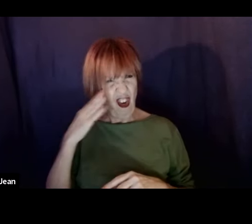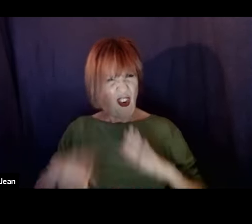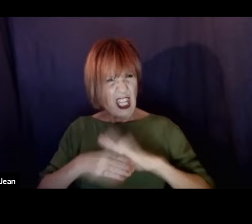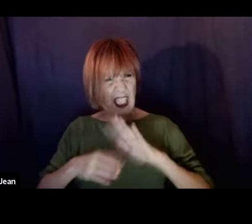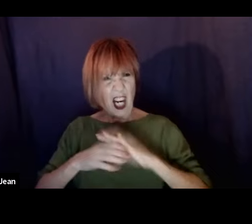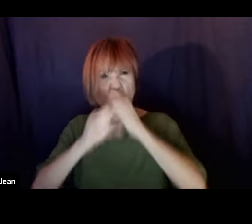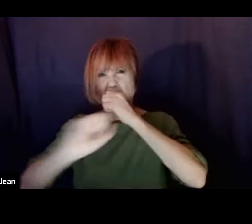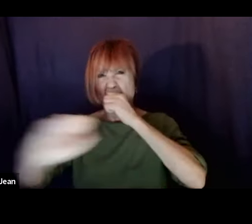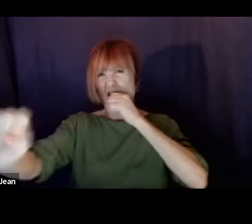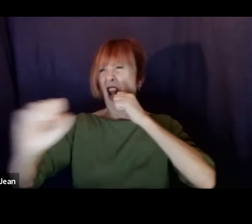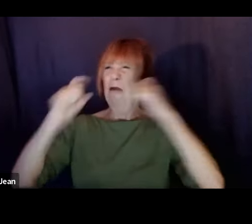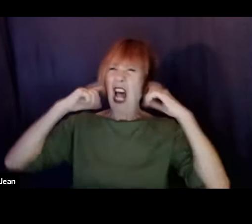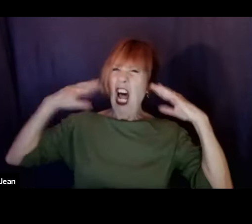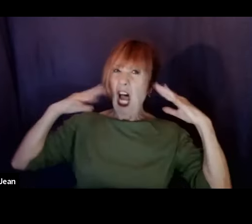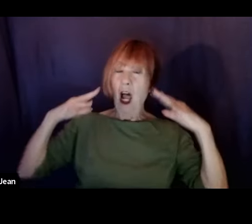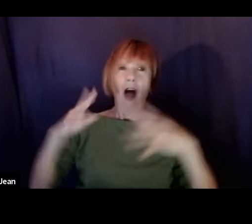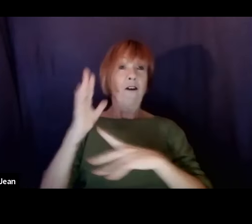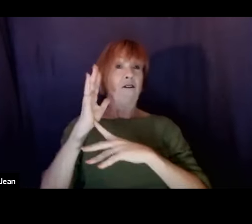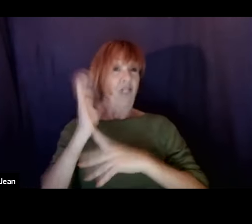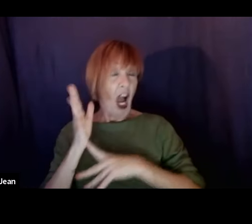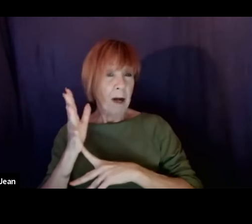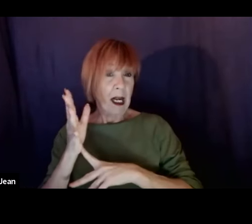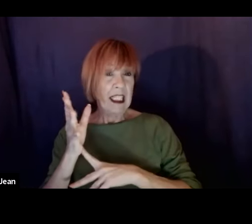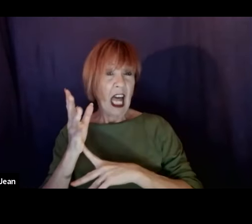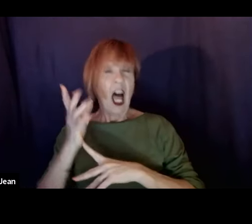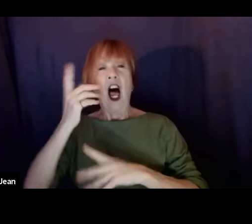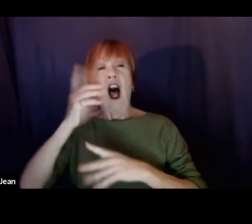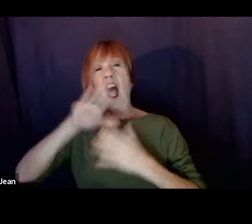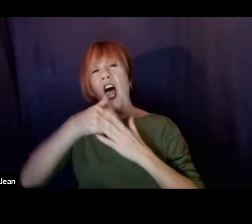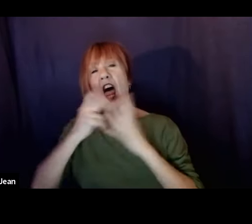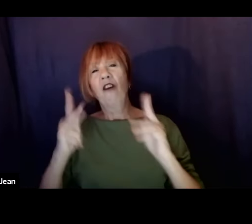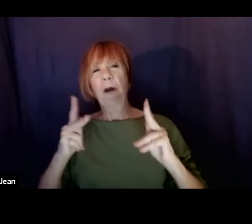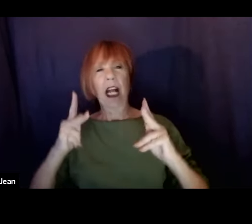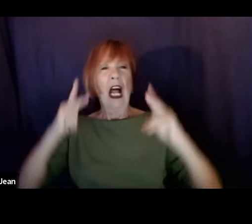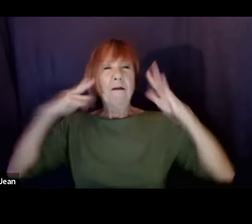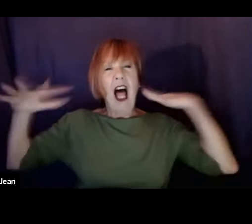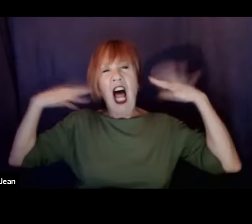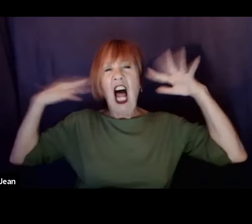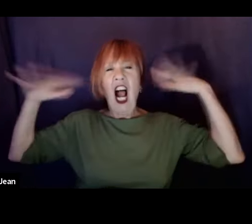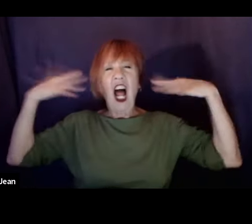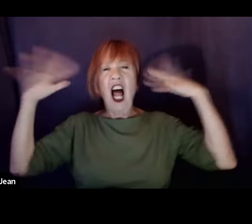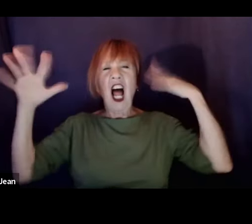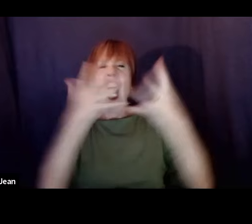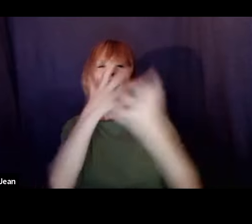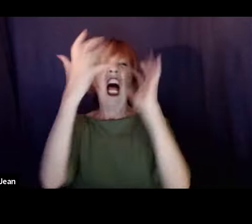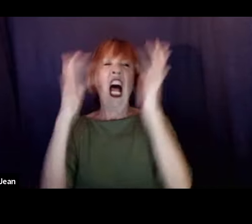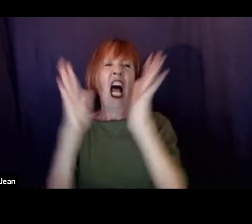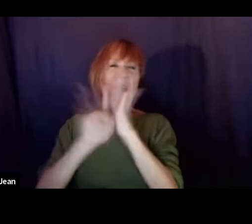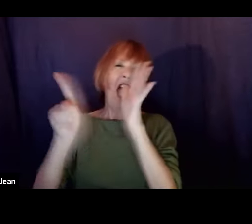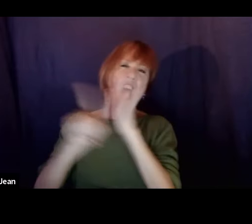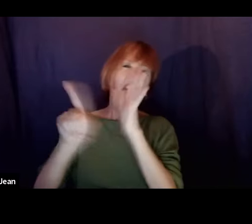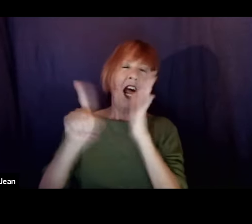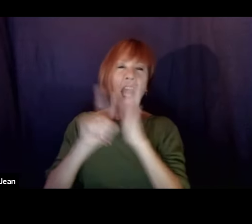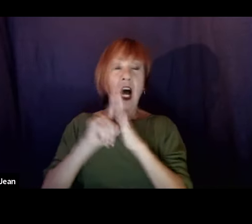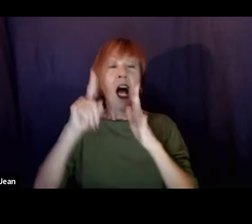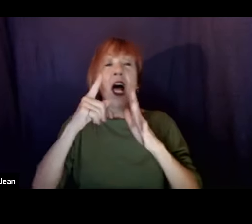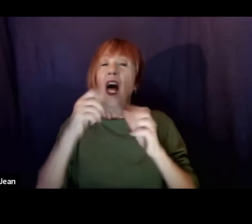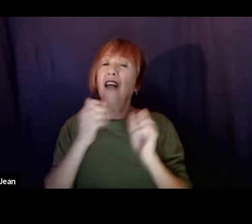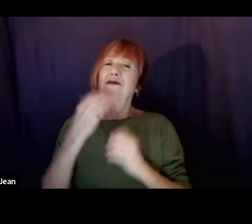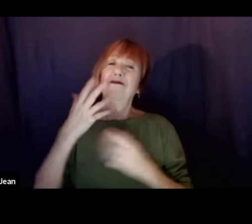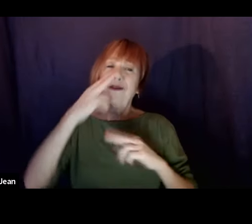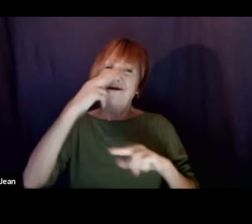Anyway, for about five minutes, everybody makes a ton of noise. And it's a blast because we want to remember at the end of every day,